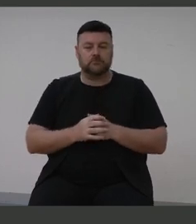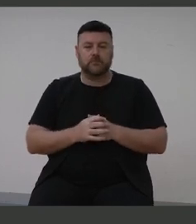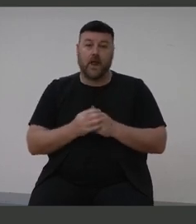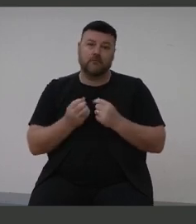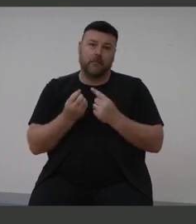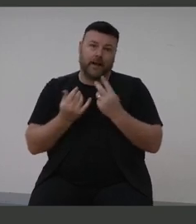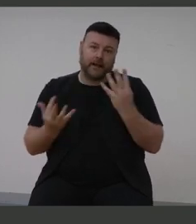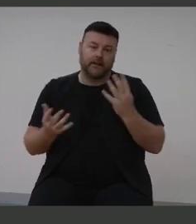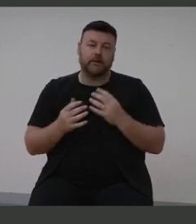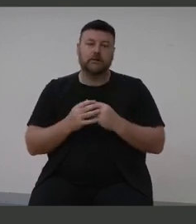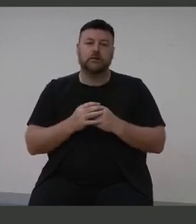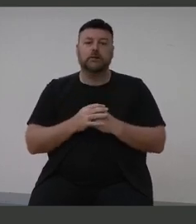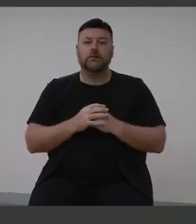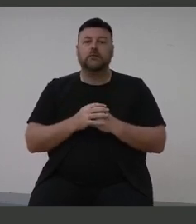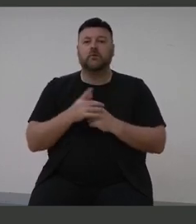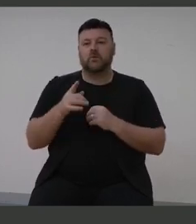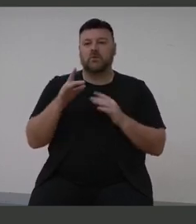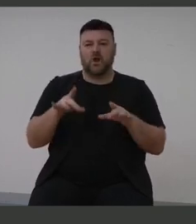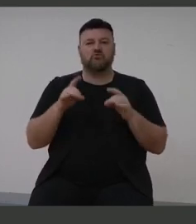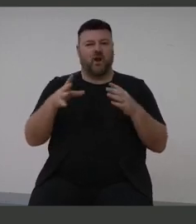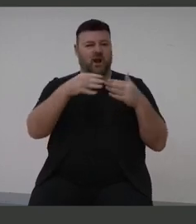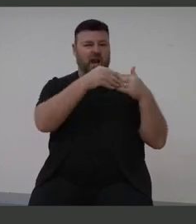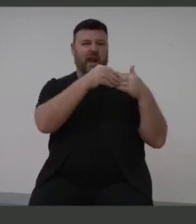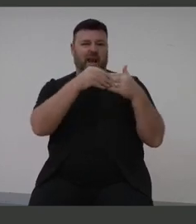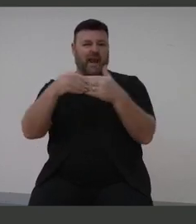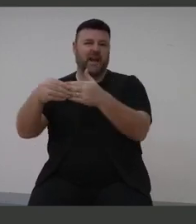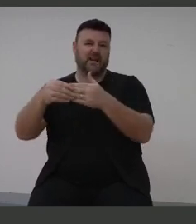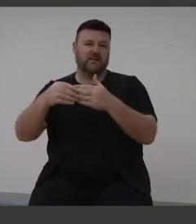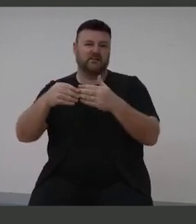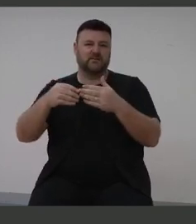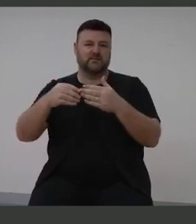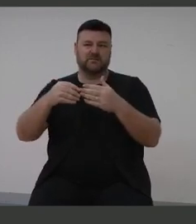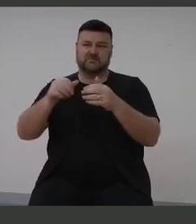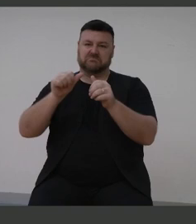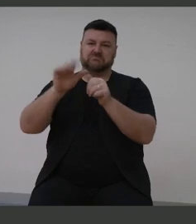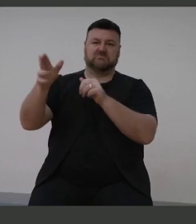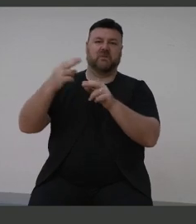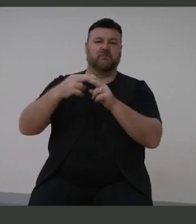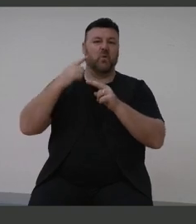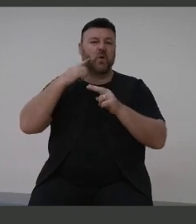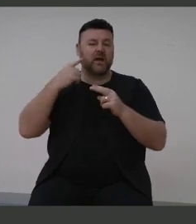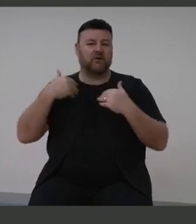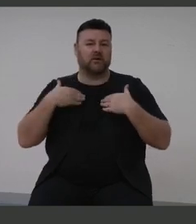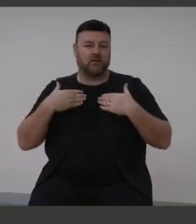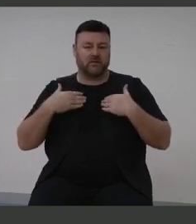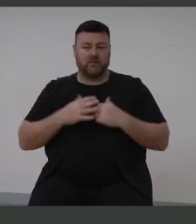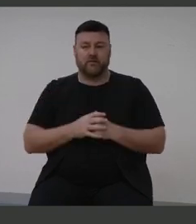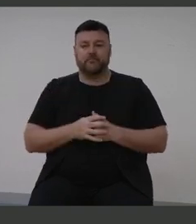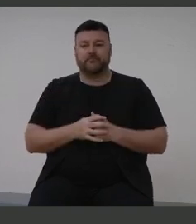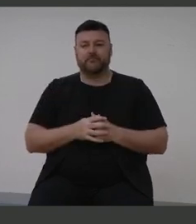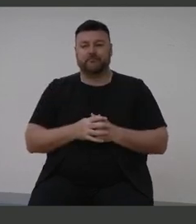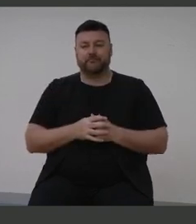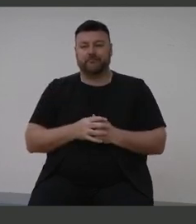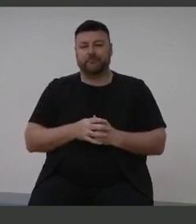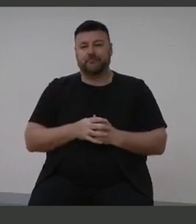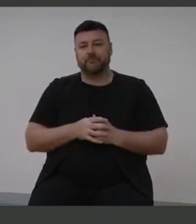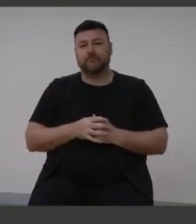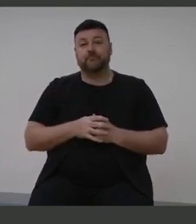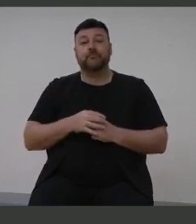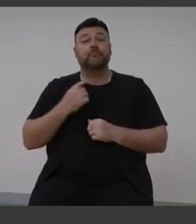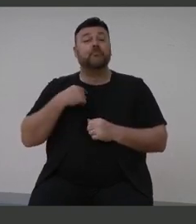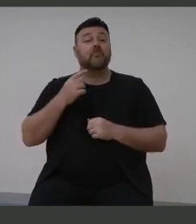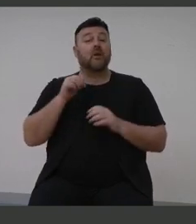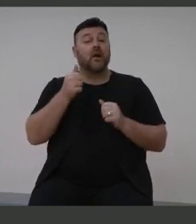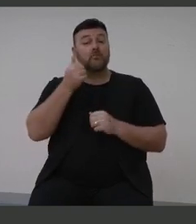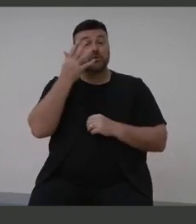many because of Australia's leadership within the area of ear and hearing health. An example is the Centre for Research Excellence in Ear and Hearing Health of Aboriginal